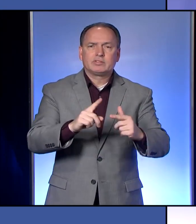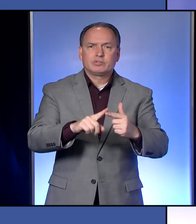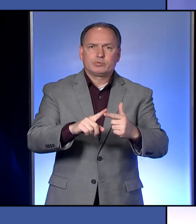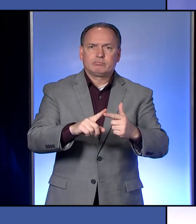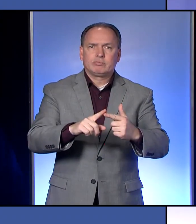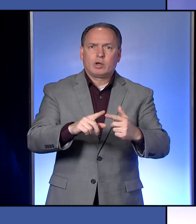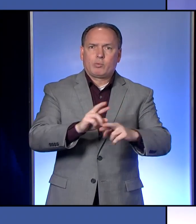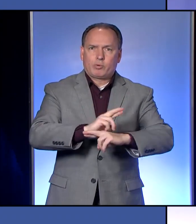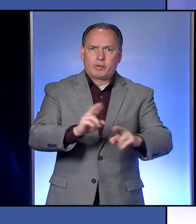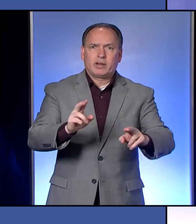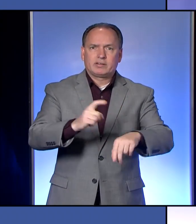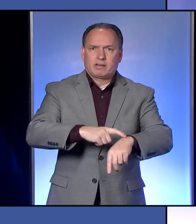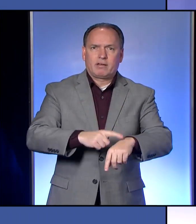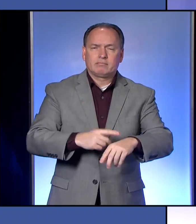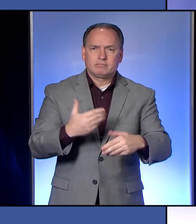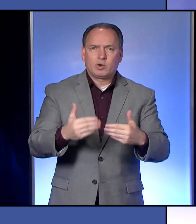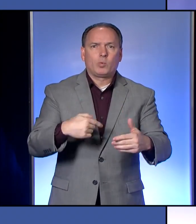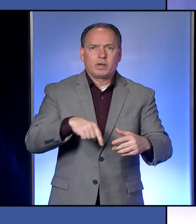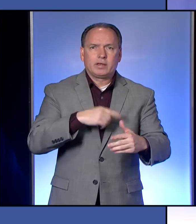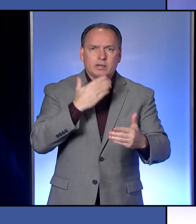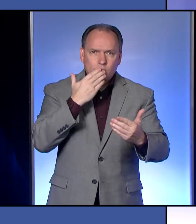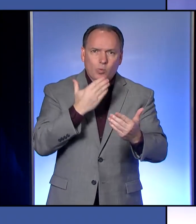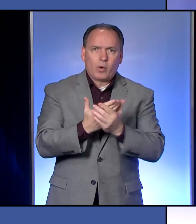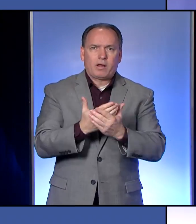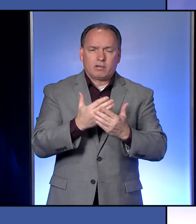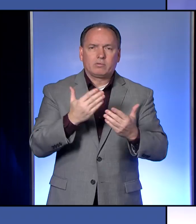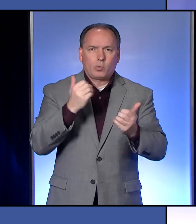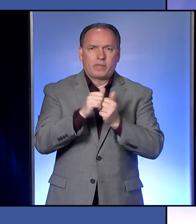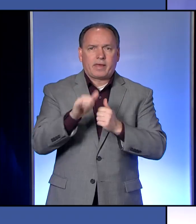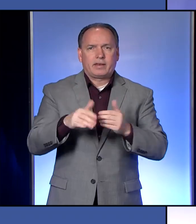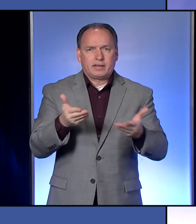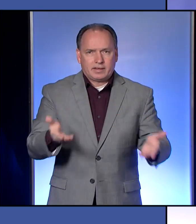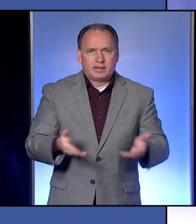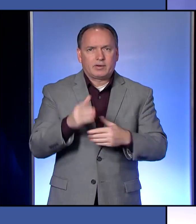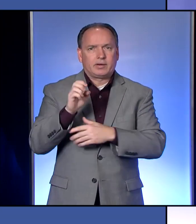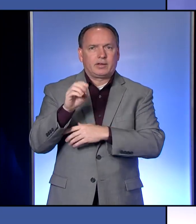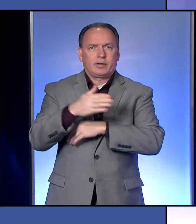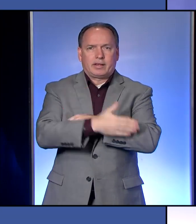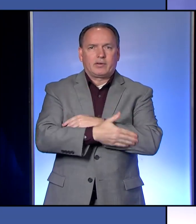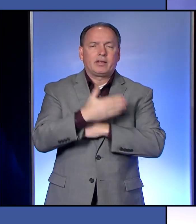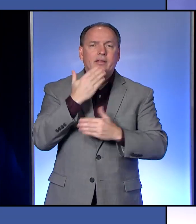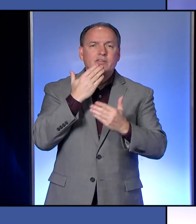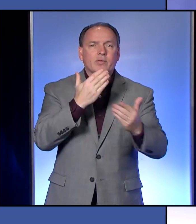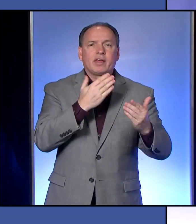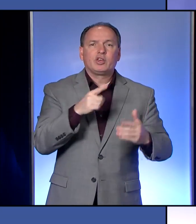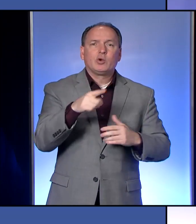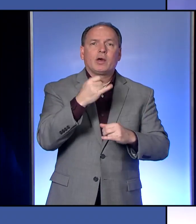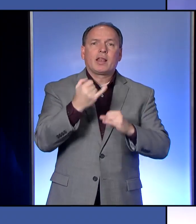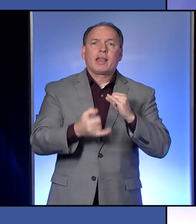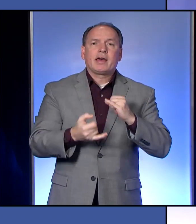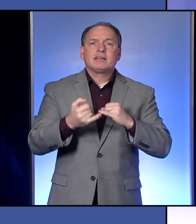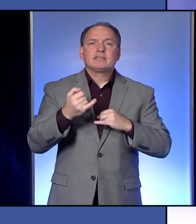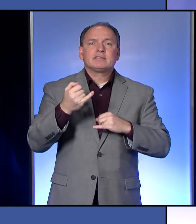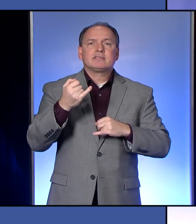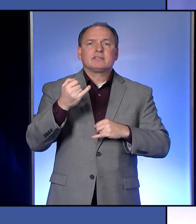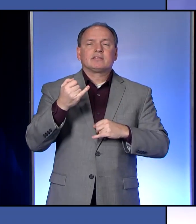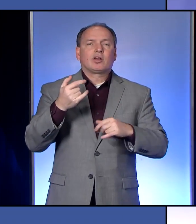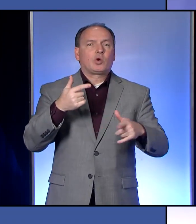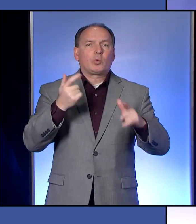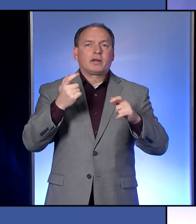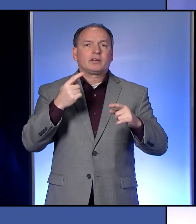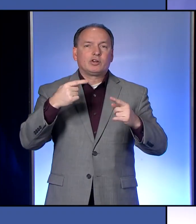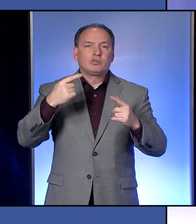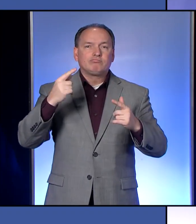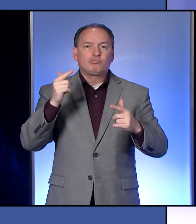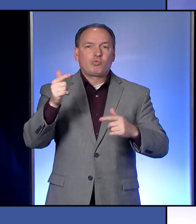be prepared, and we did very, very well with that here in Erie County. So thank you. So last real quick